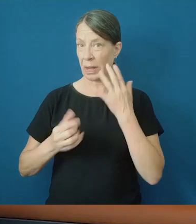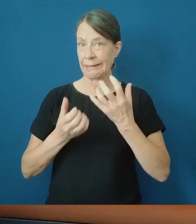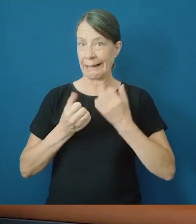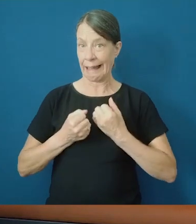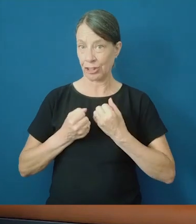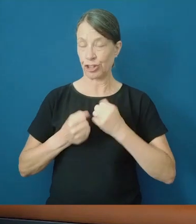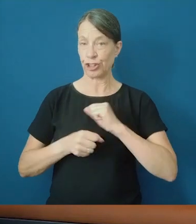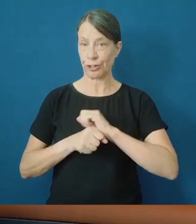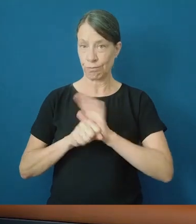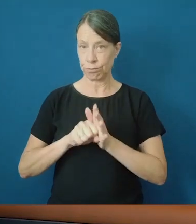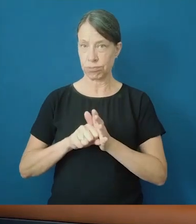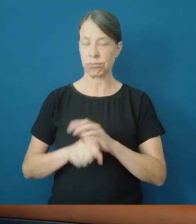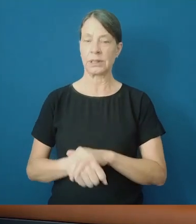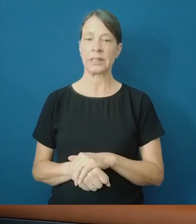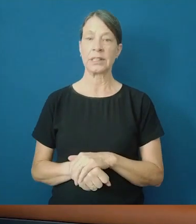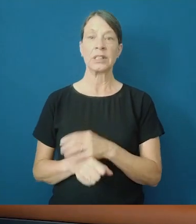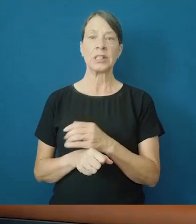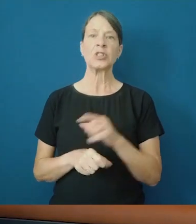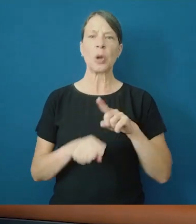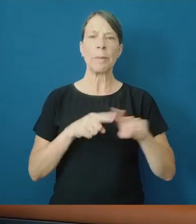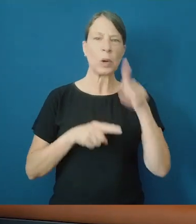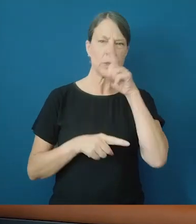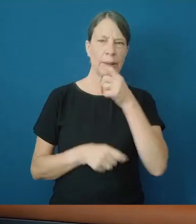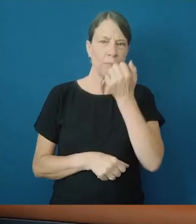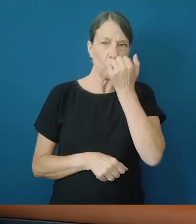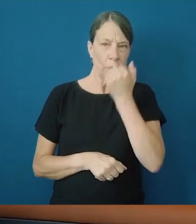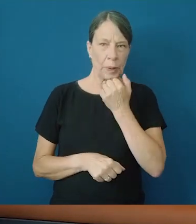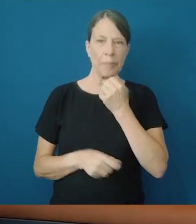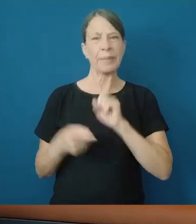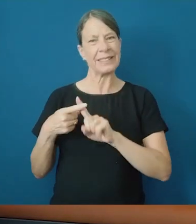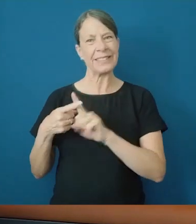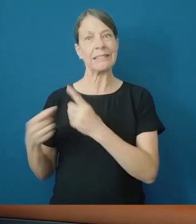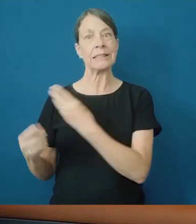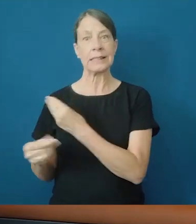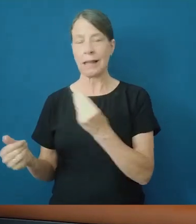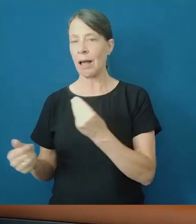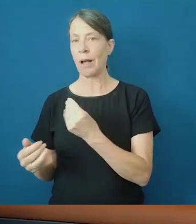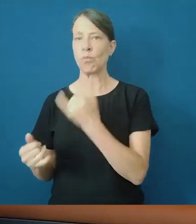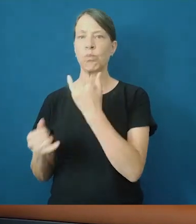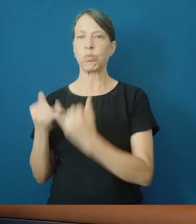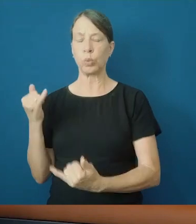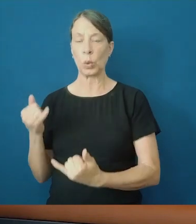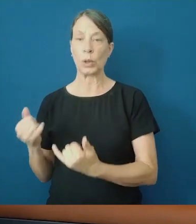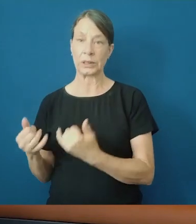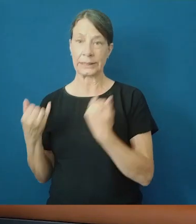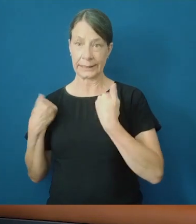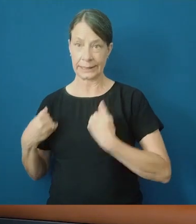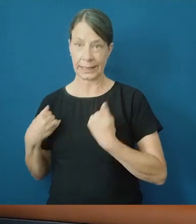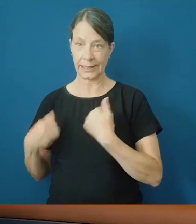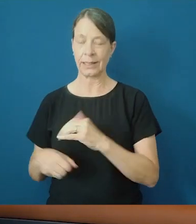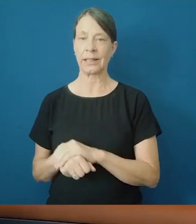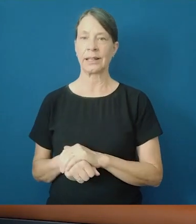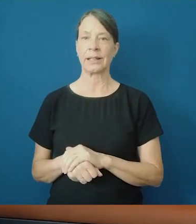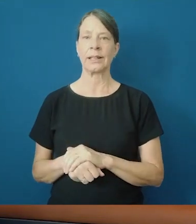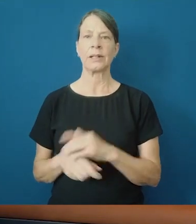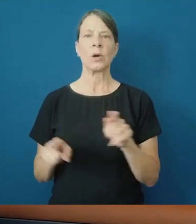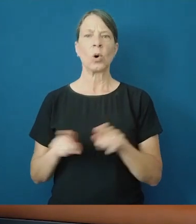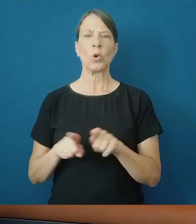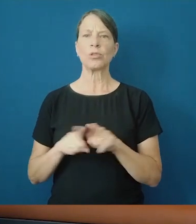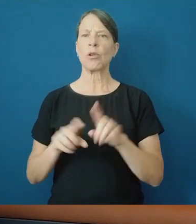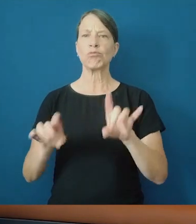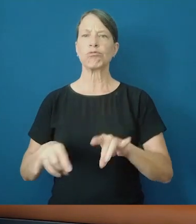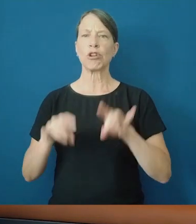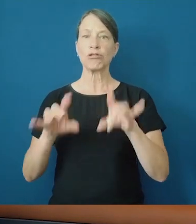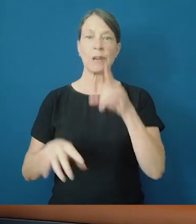to the virus. And that's why while a majority of people get mild disease, some people still get very sick from it, including from Omicron. But also at a